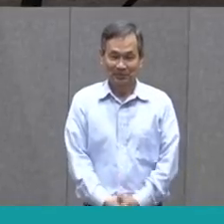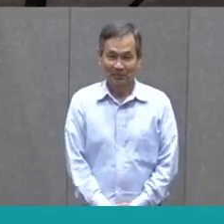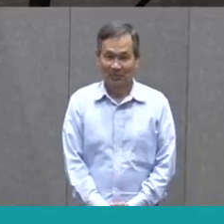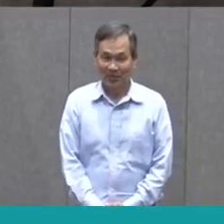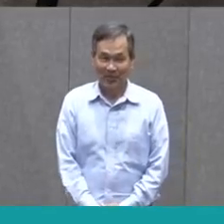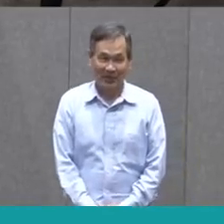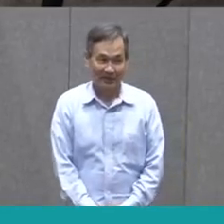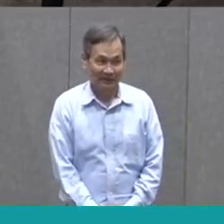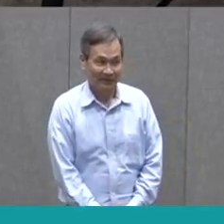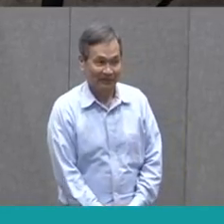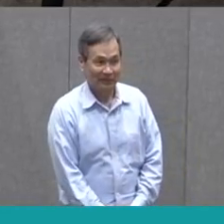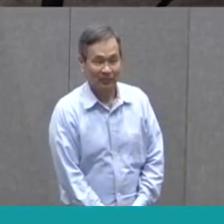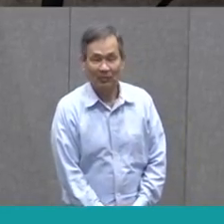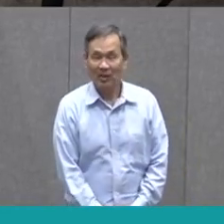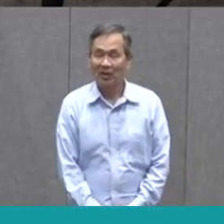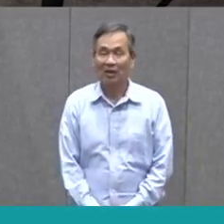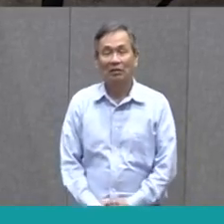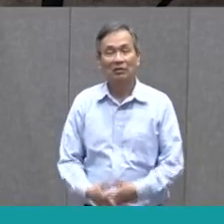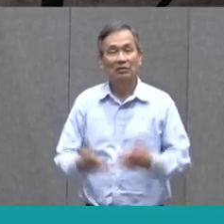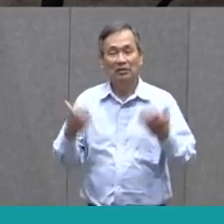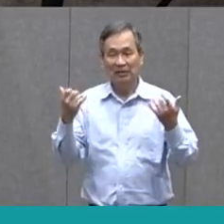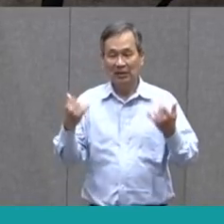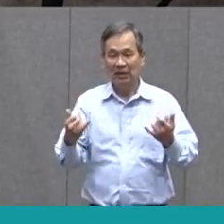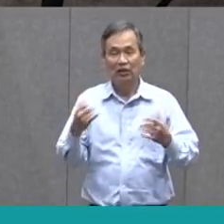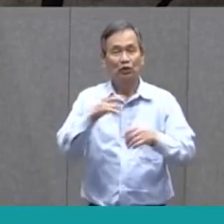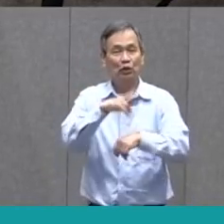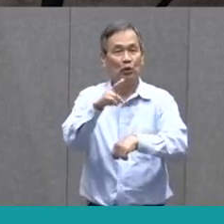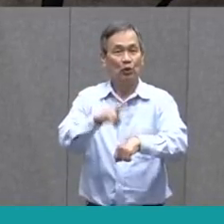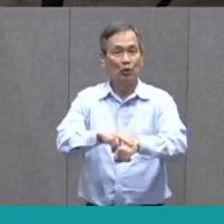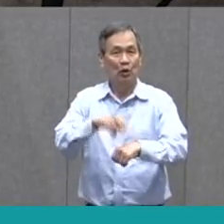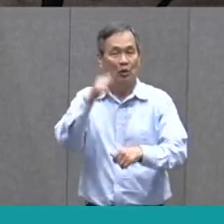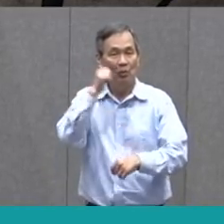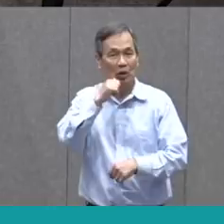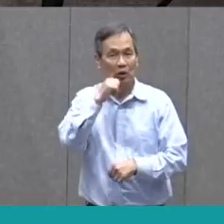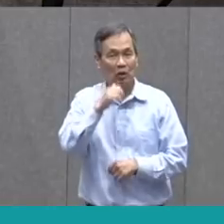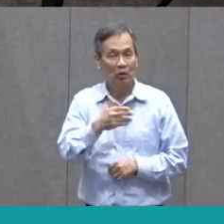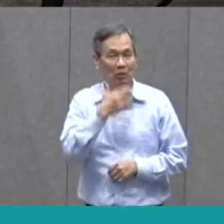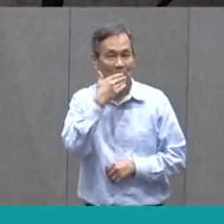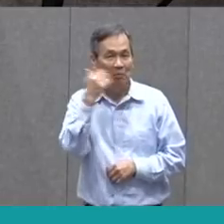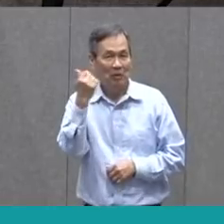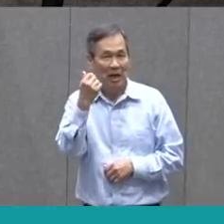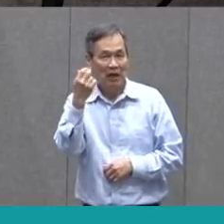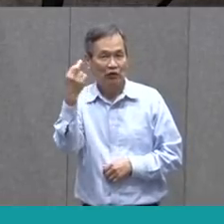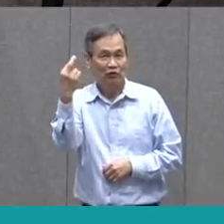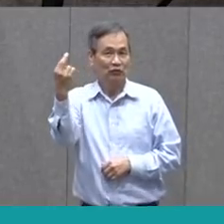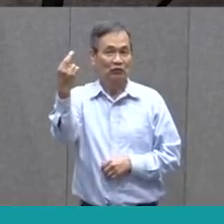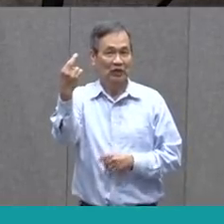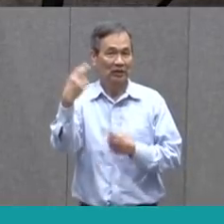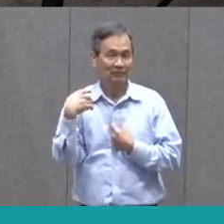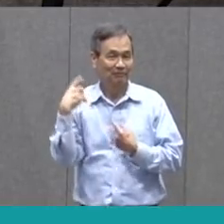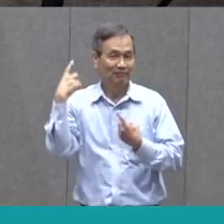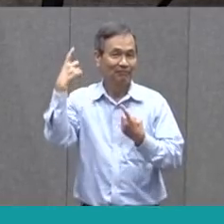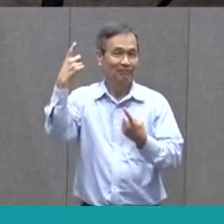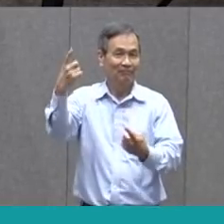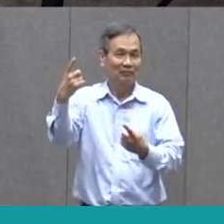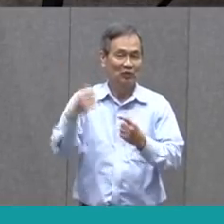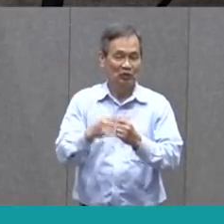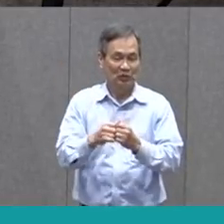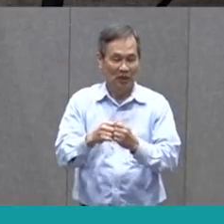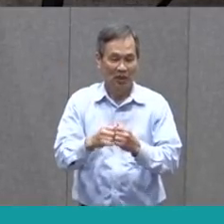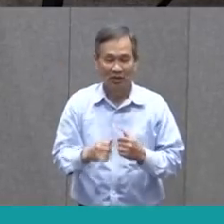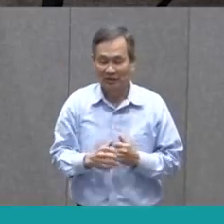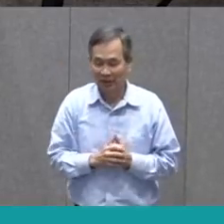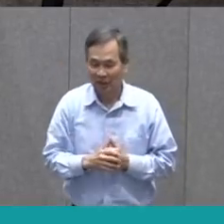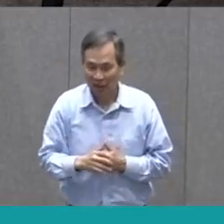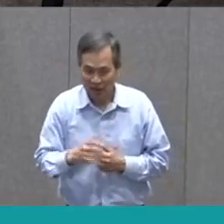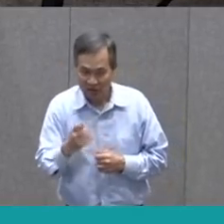This is a regular girl and her best friend in the whole wide world. They do